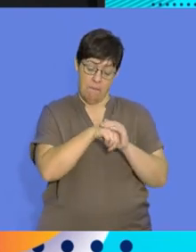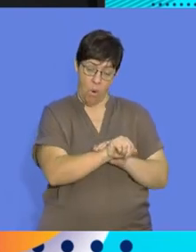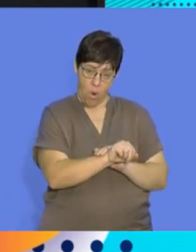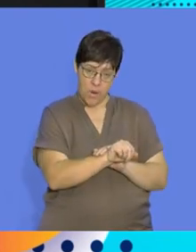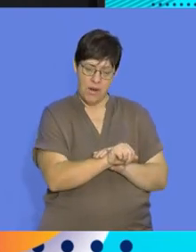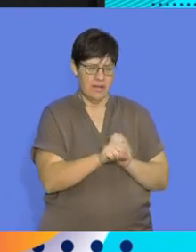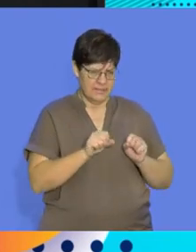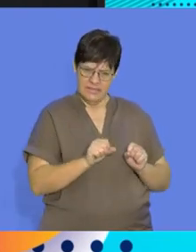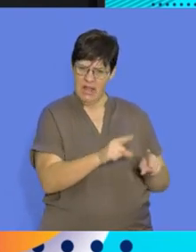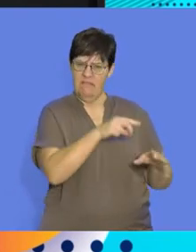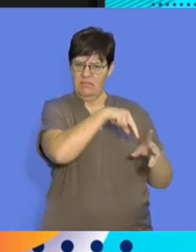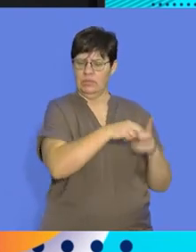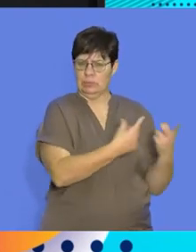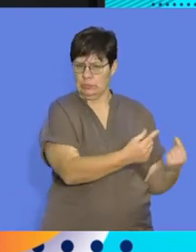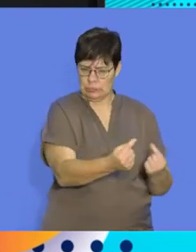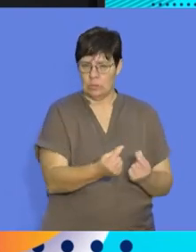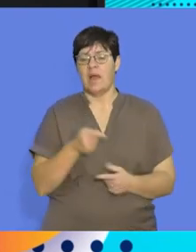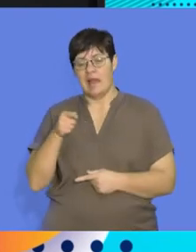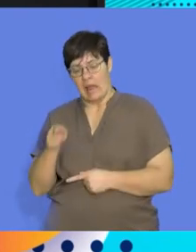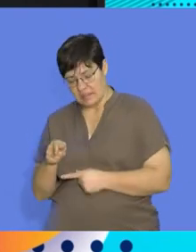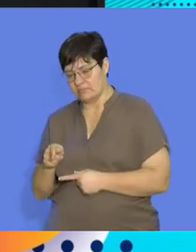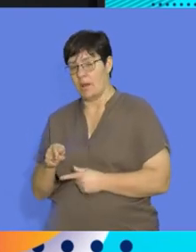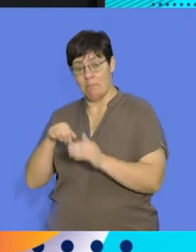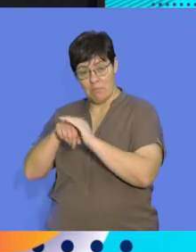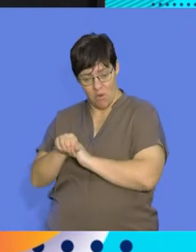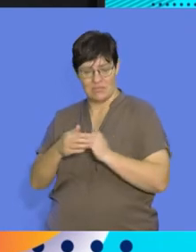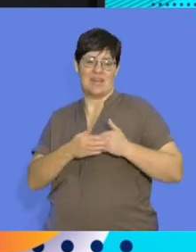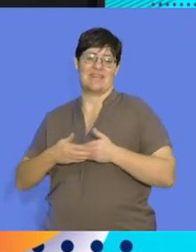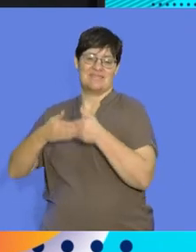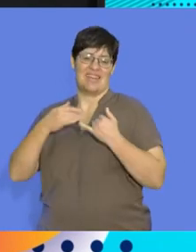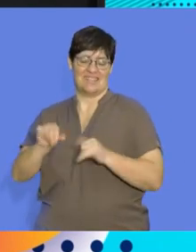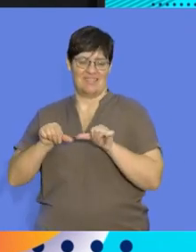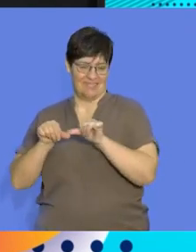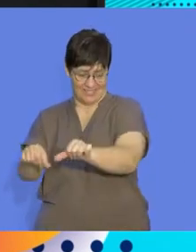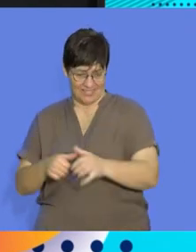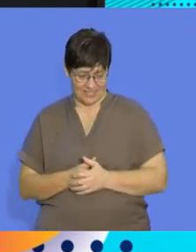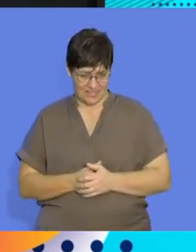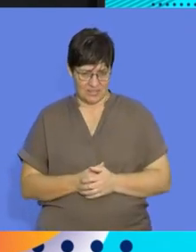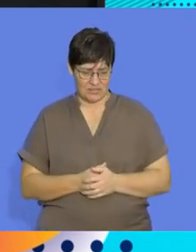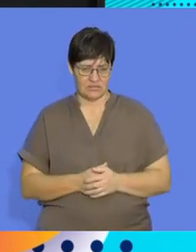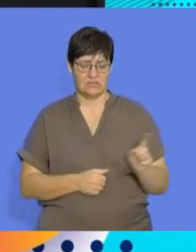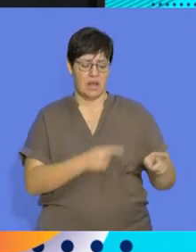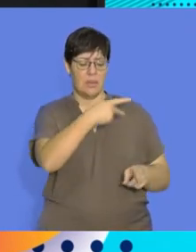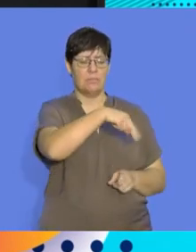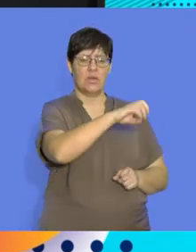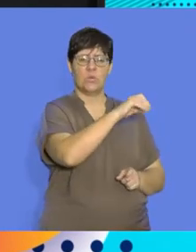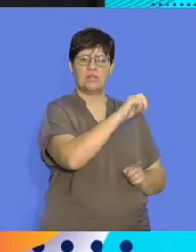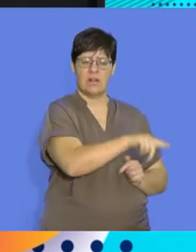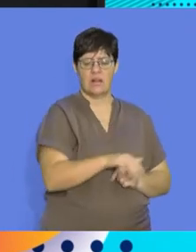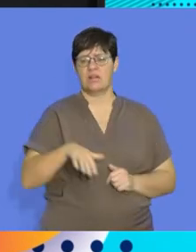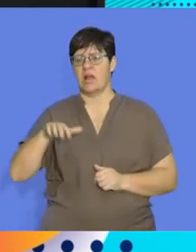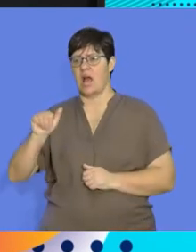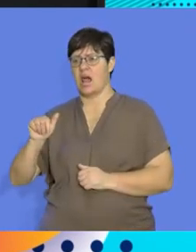strategies as part of reproduction invertebrates. Let's try and understand what do we mean by precocial and